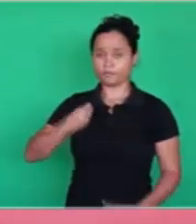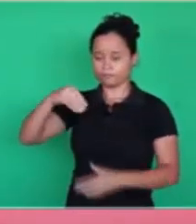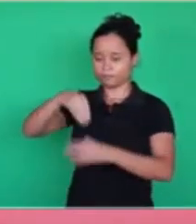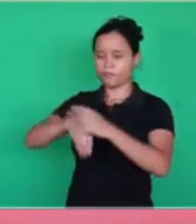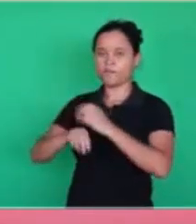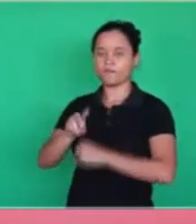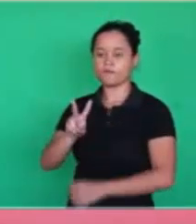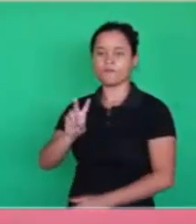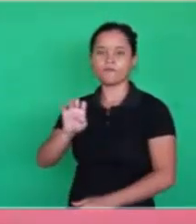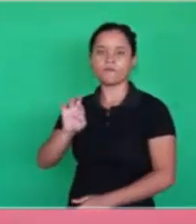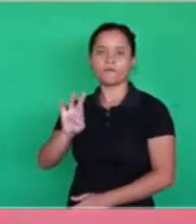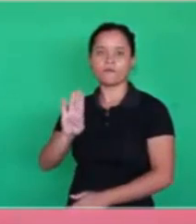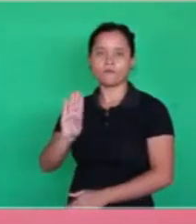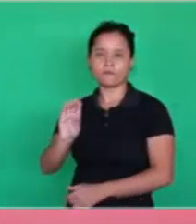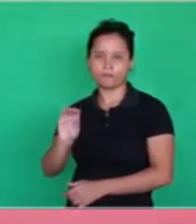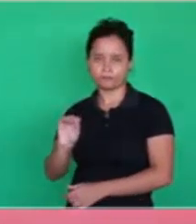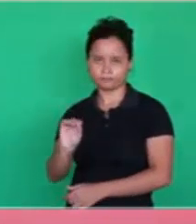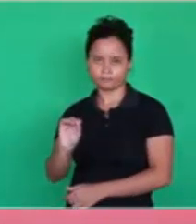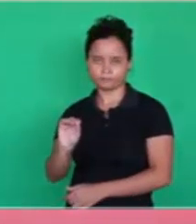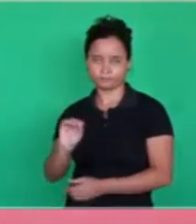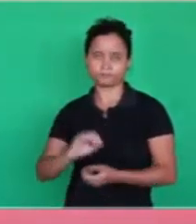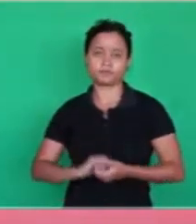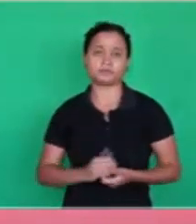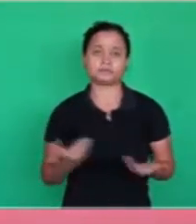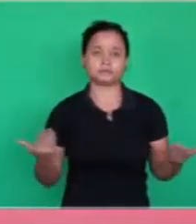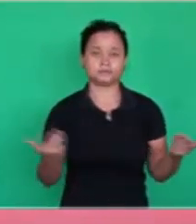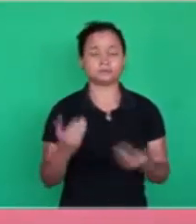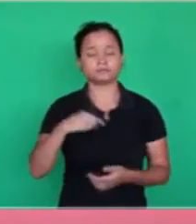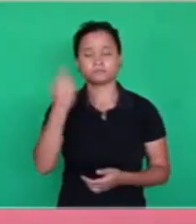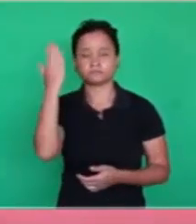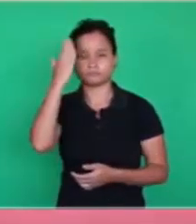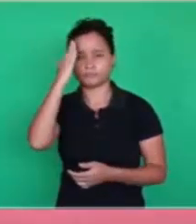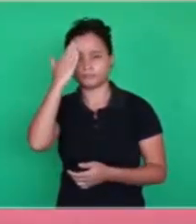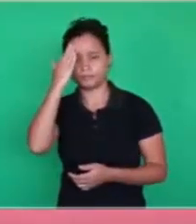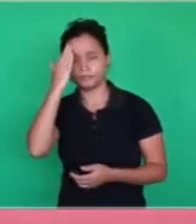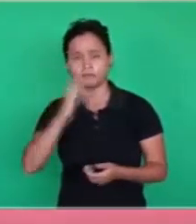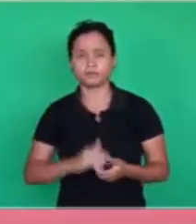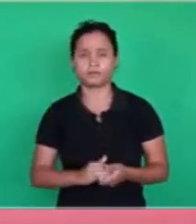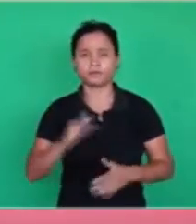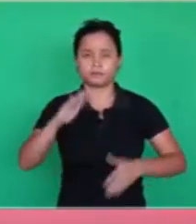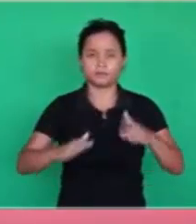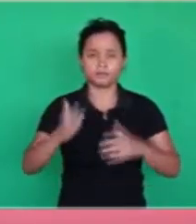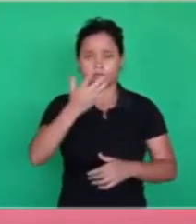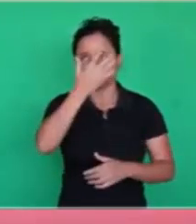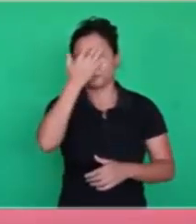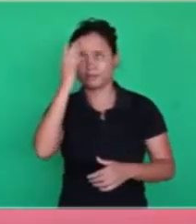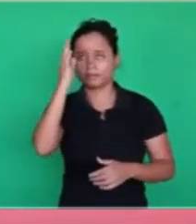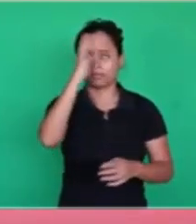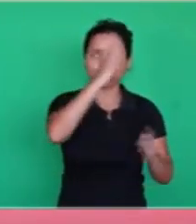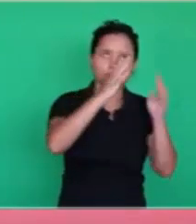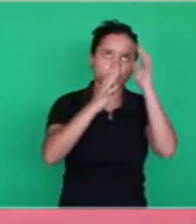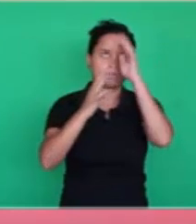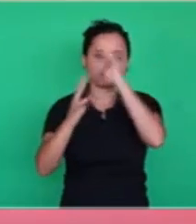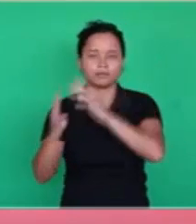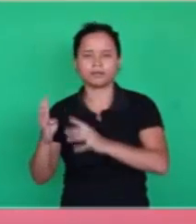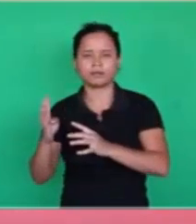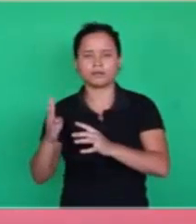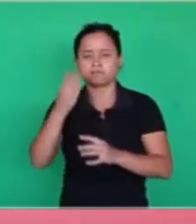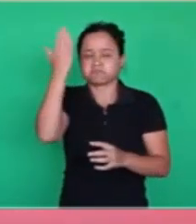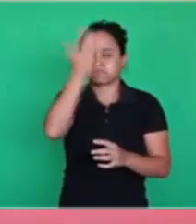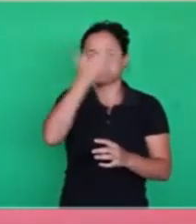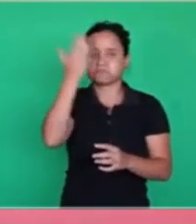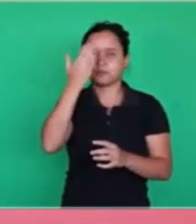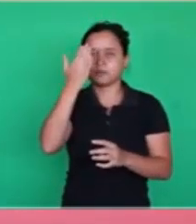We're going to understand something that has not been perceived in the history of the church.